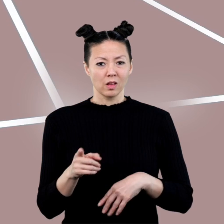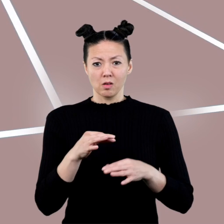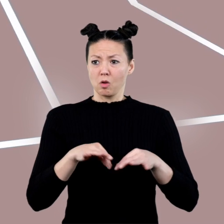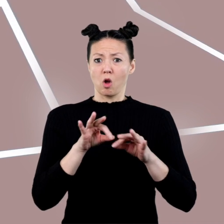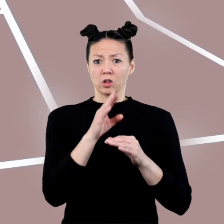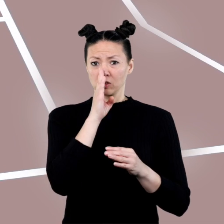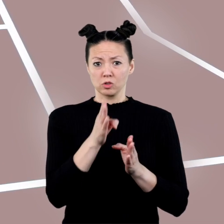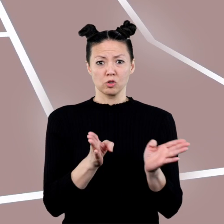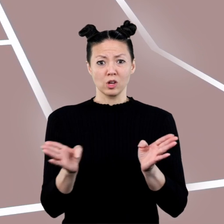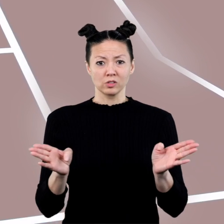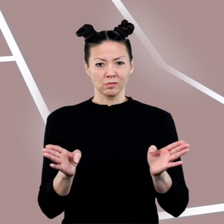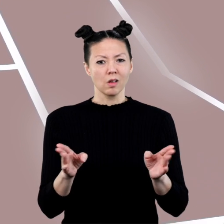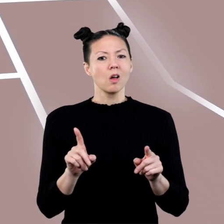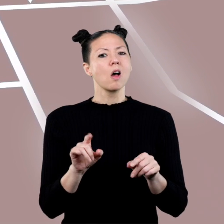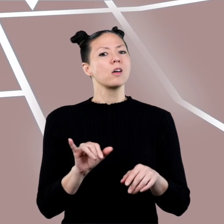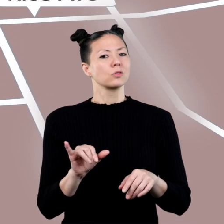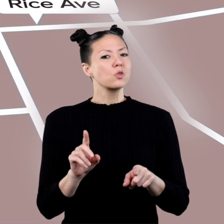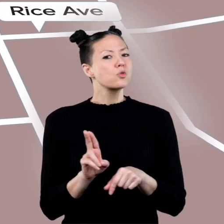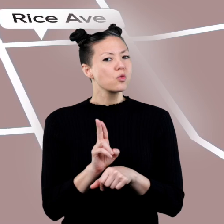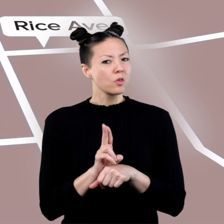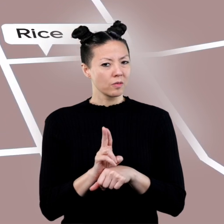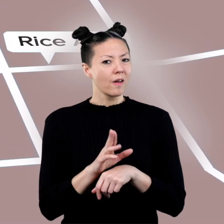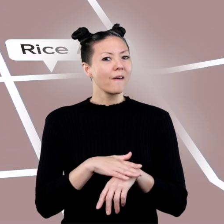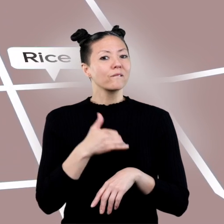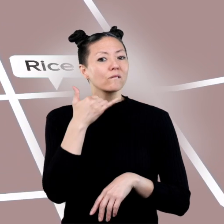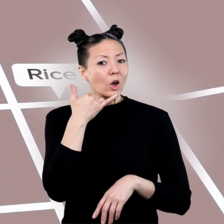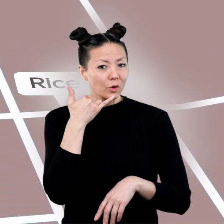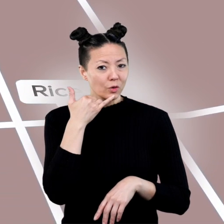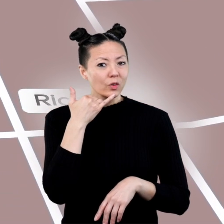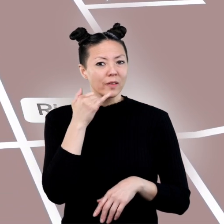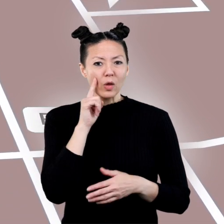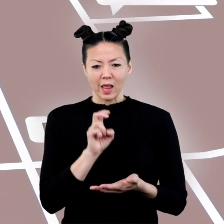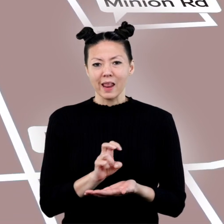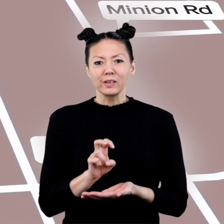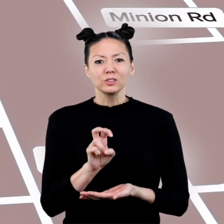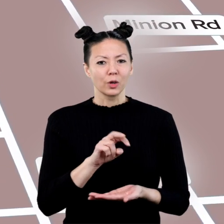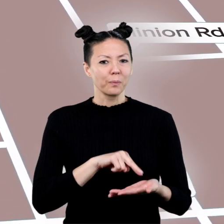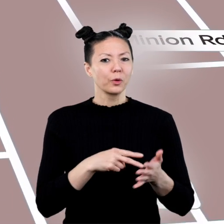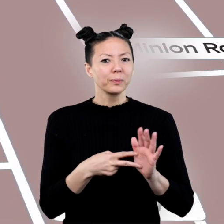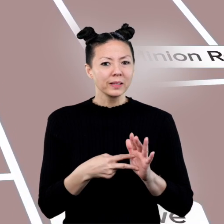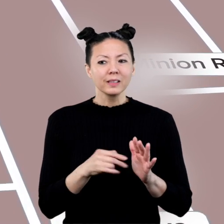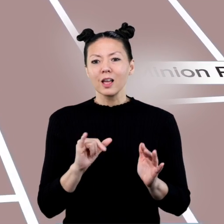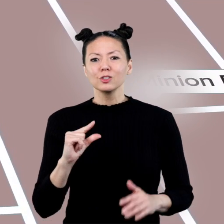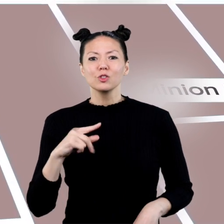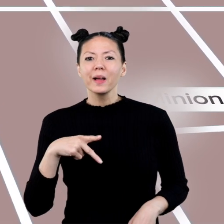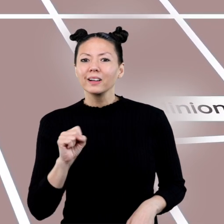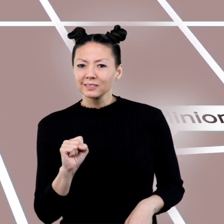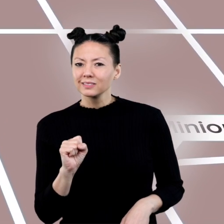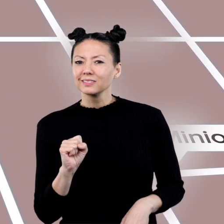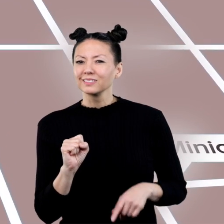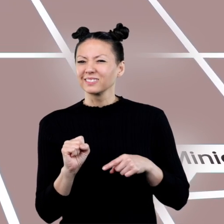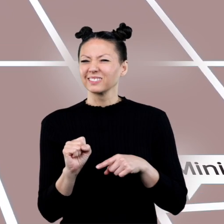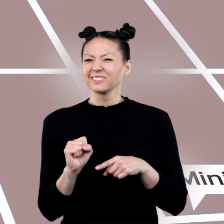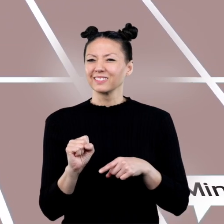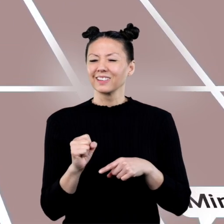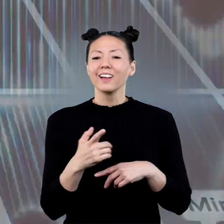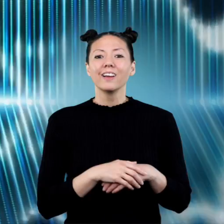Cardinal directions are also used on phones and other navigational systems like GPS.